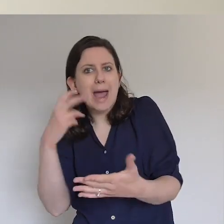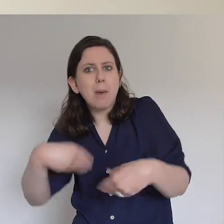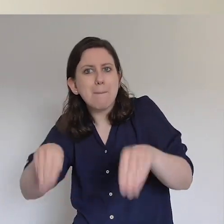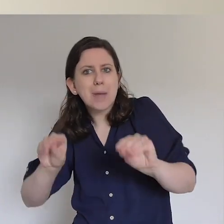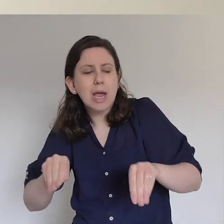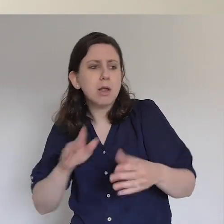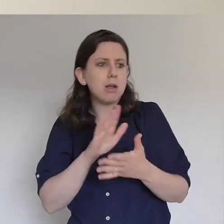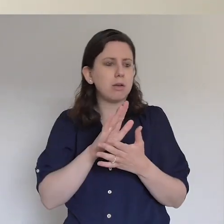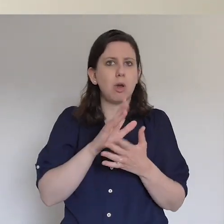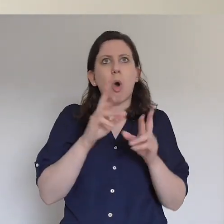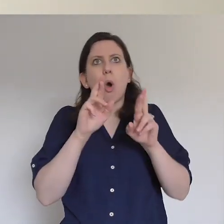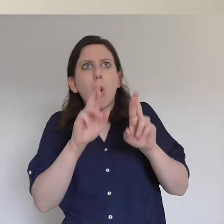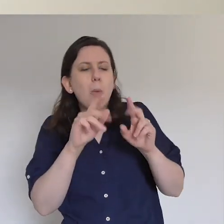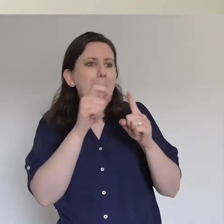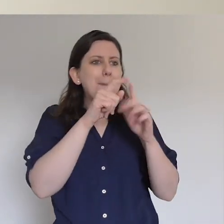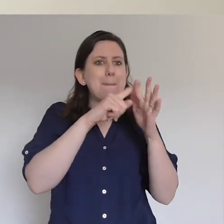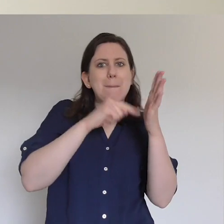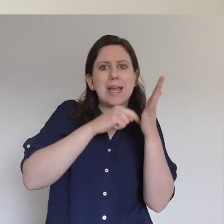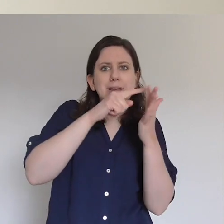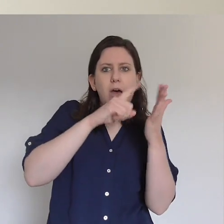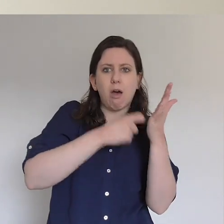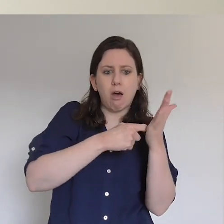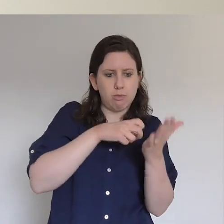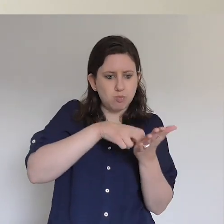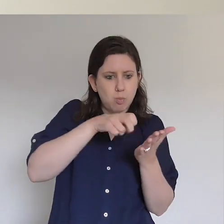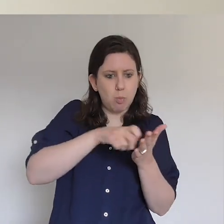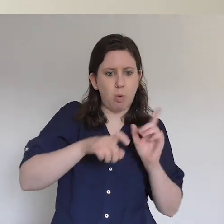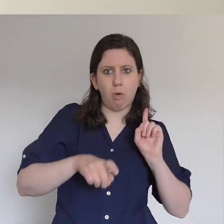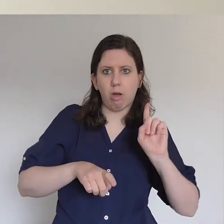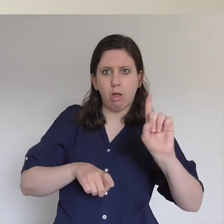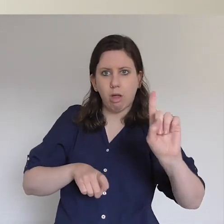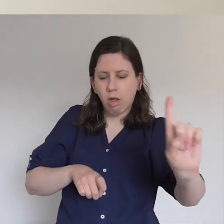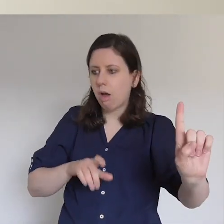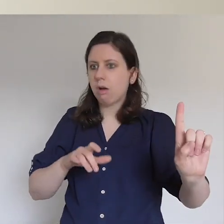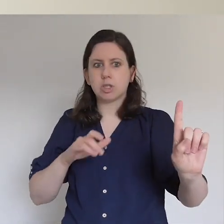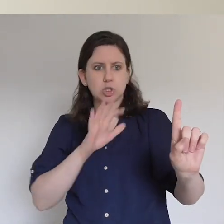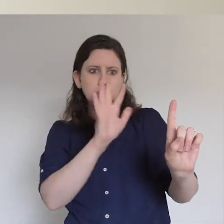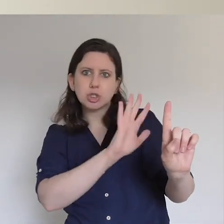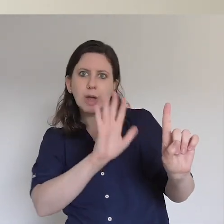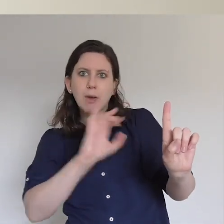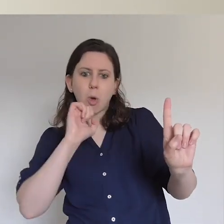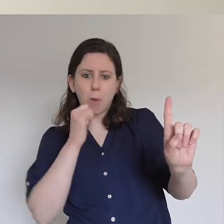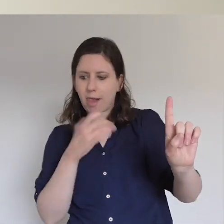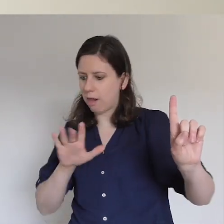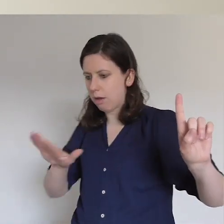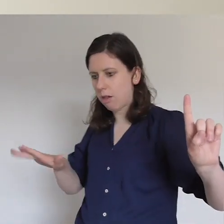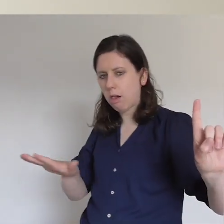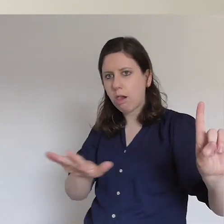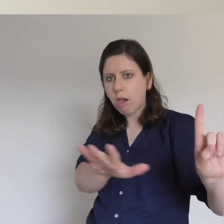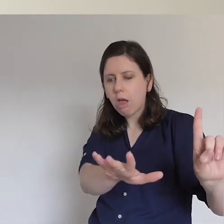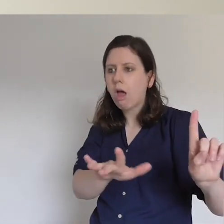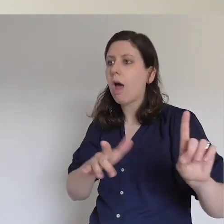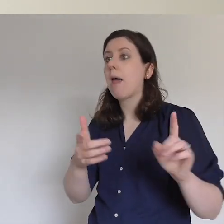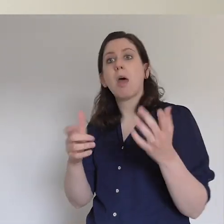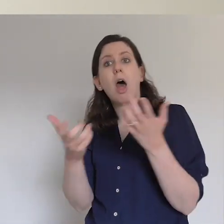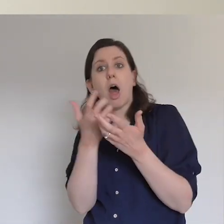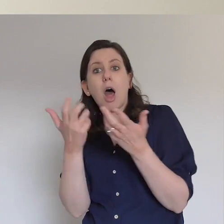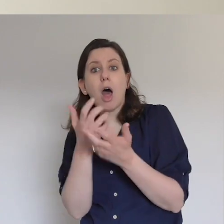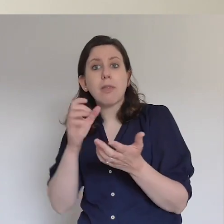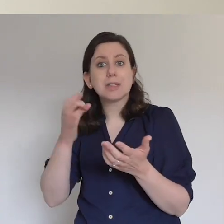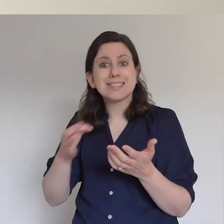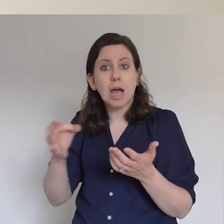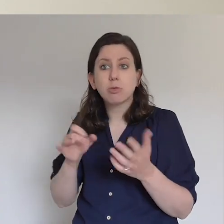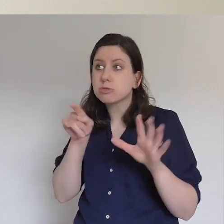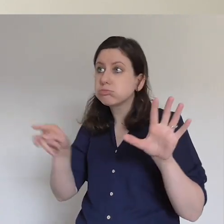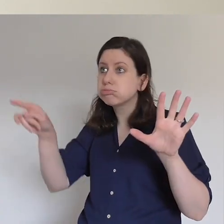as he passed by. Crowds gathered also from the towns around Jerusalem, bringing their sick and those